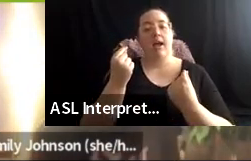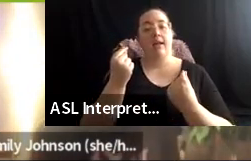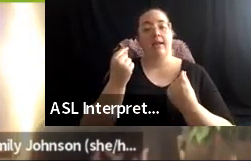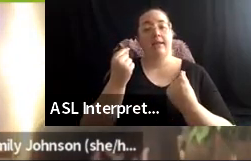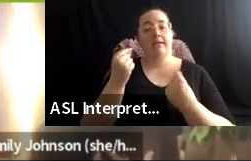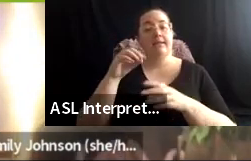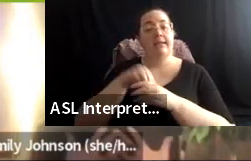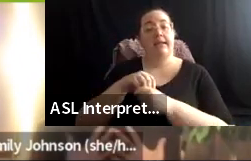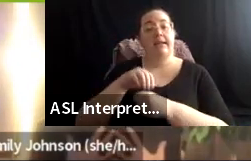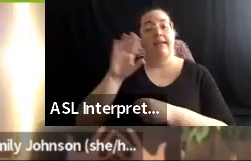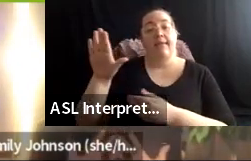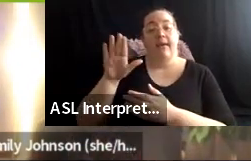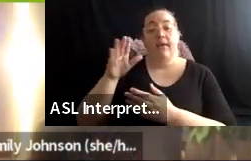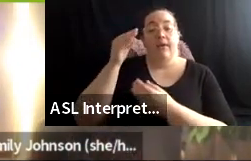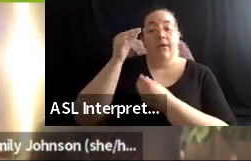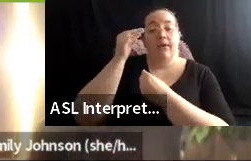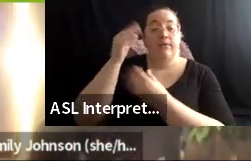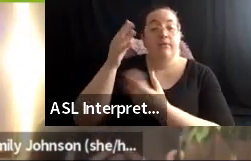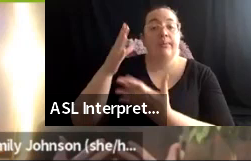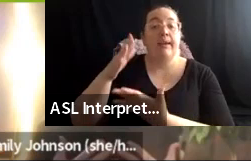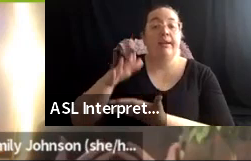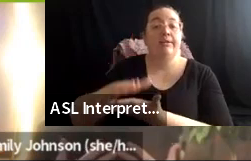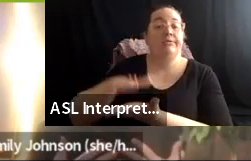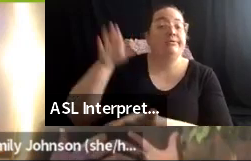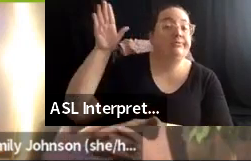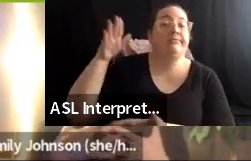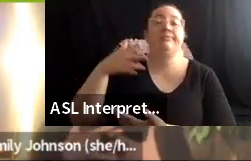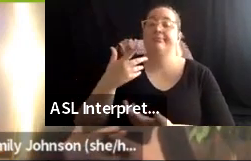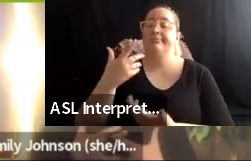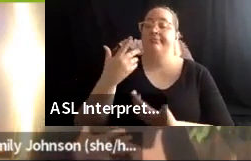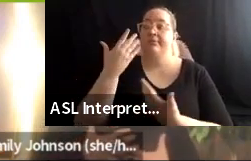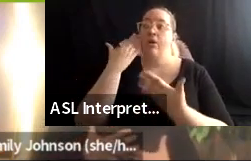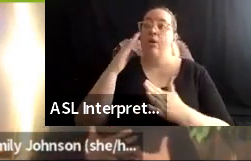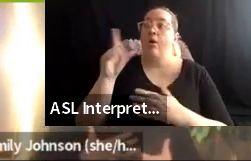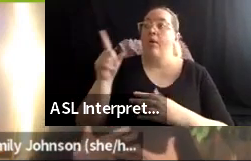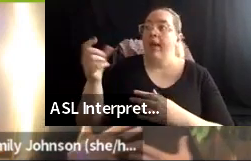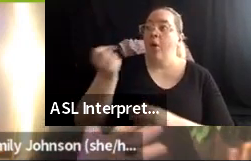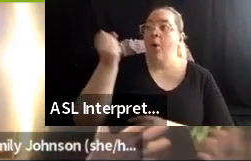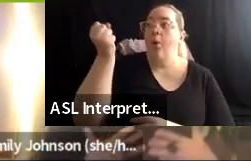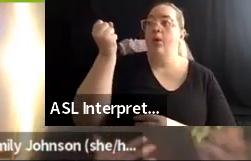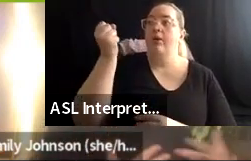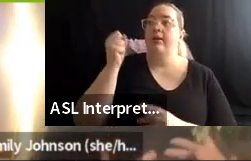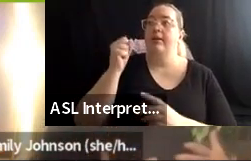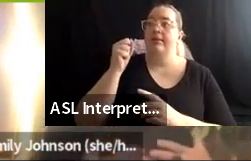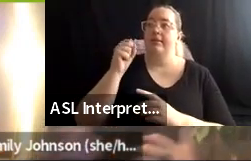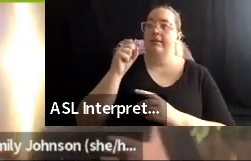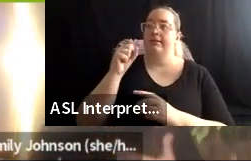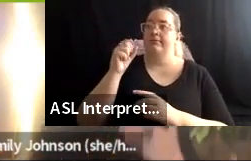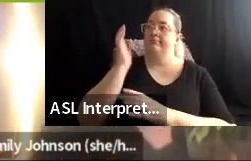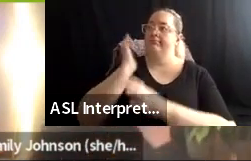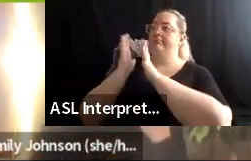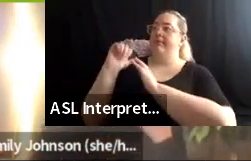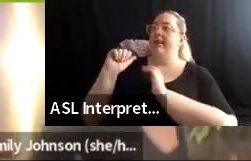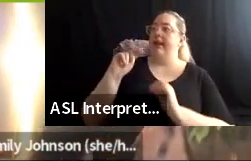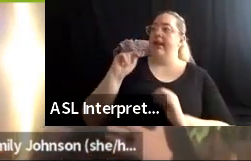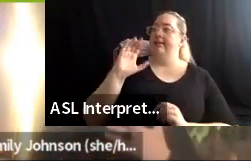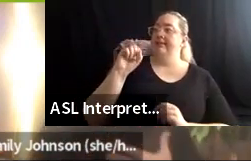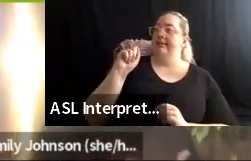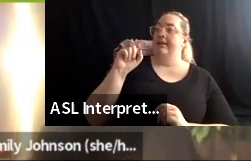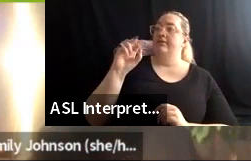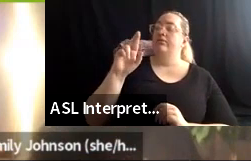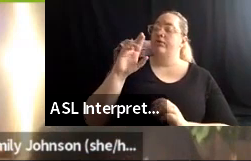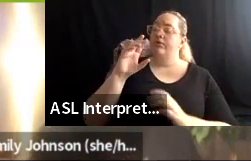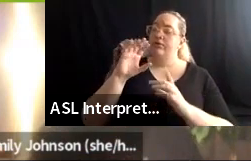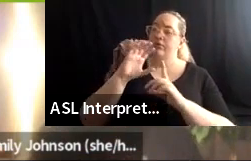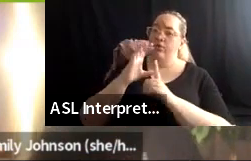ancestors or, uh, cultural belongings that, um, I, as a, as who I am need to know about if